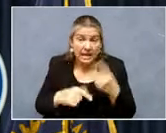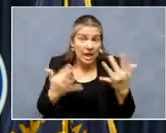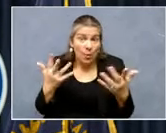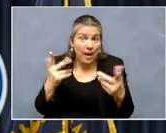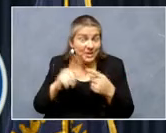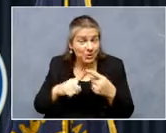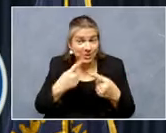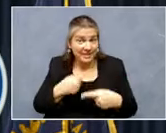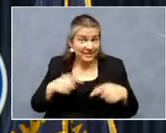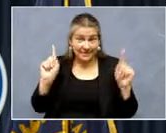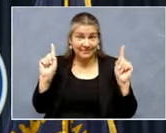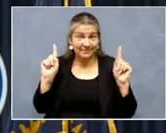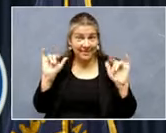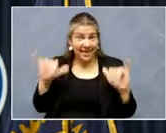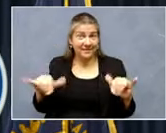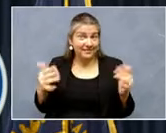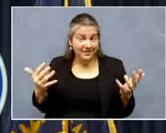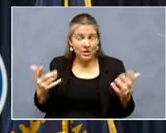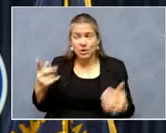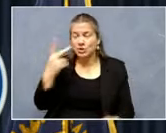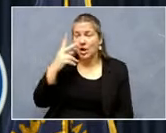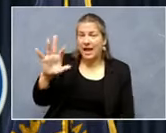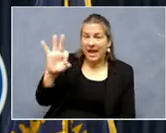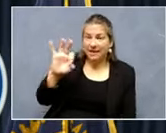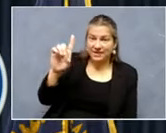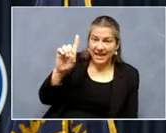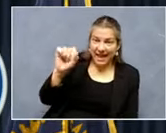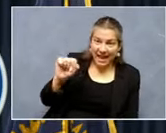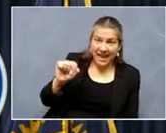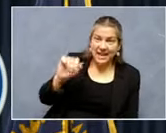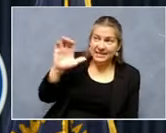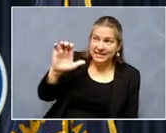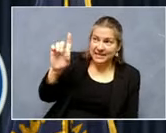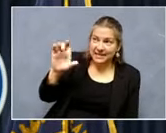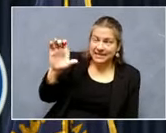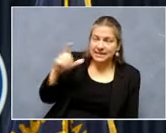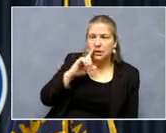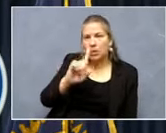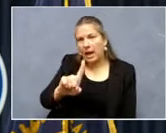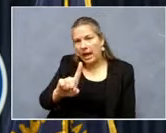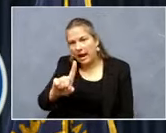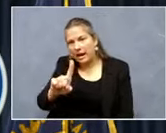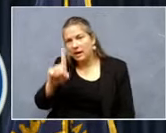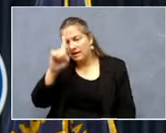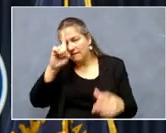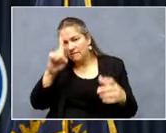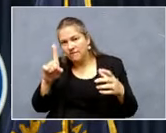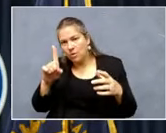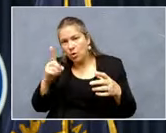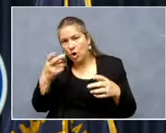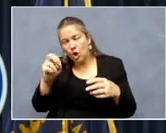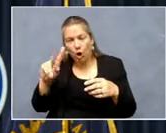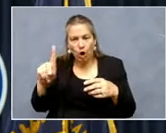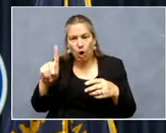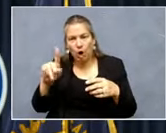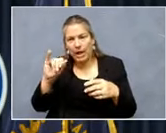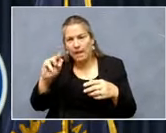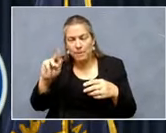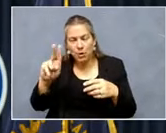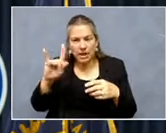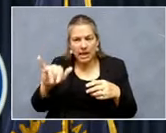case. And then you saw the FDA and the CDC said, wait a minute to get to herd immunity. We need more people to get their first and their second shots.